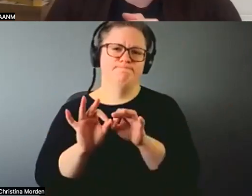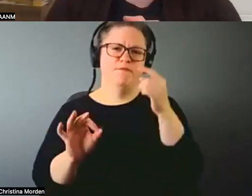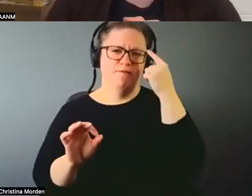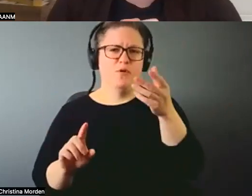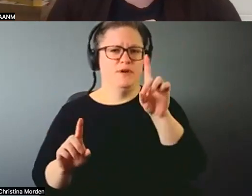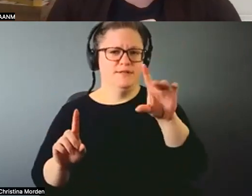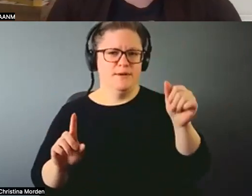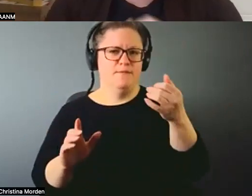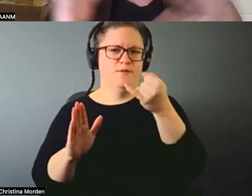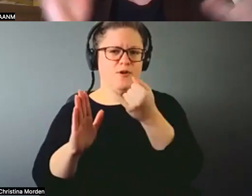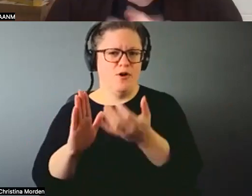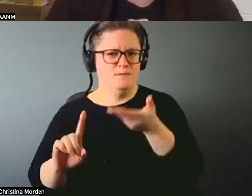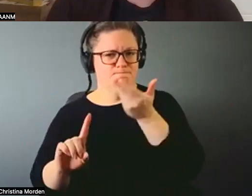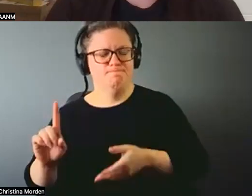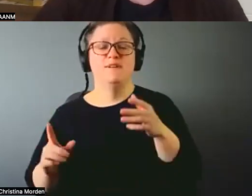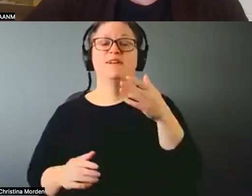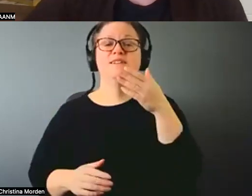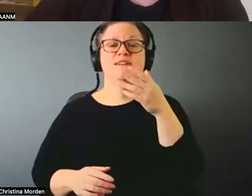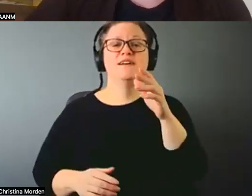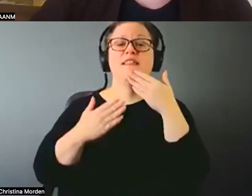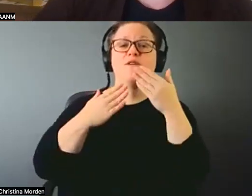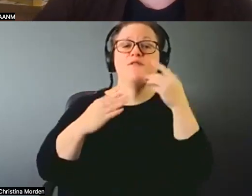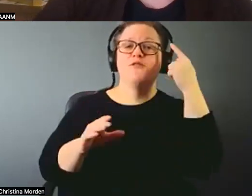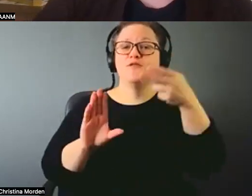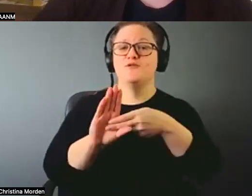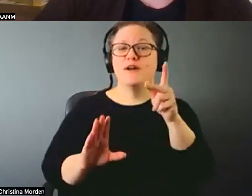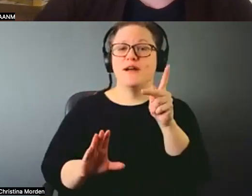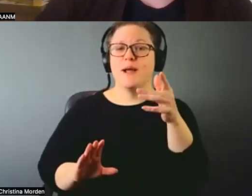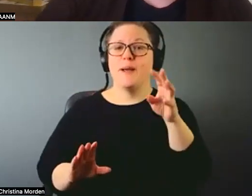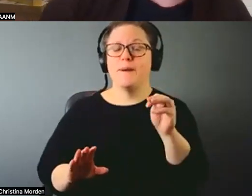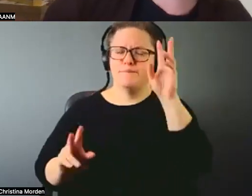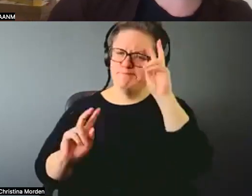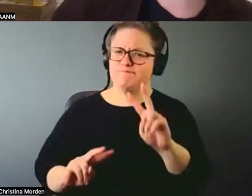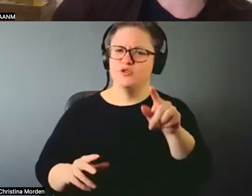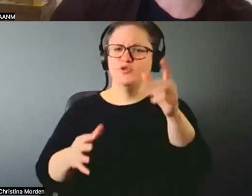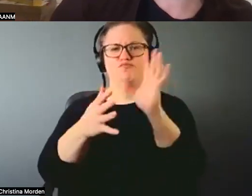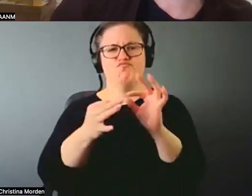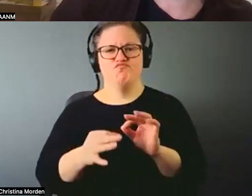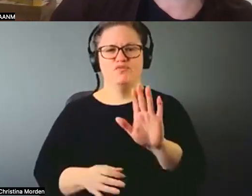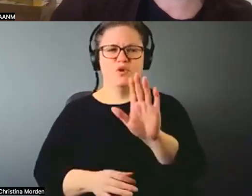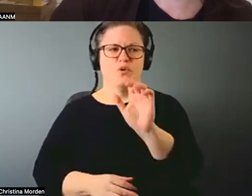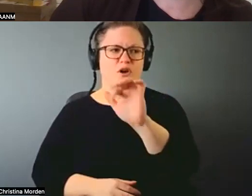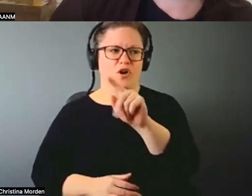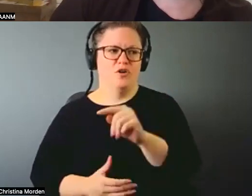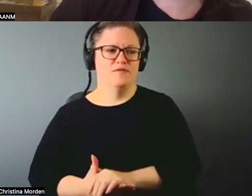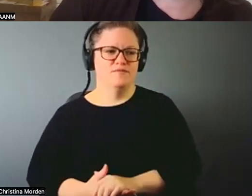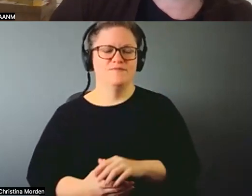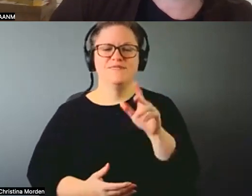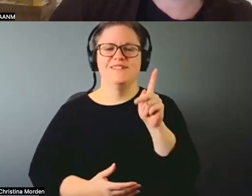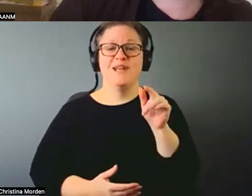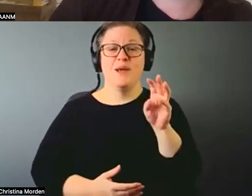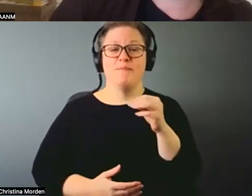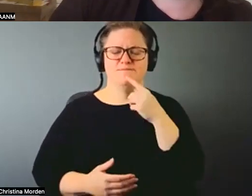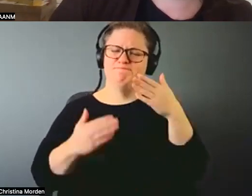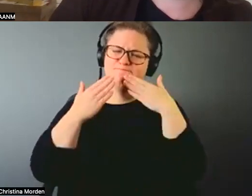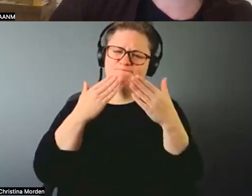so much for joining us today, Kim, and we can't wait to hear you talk about your artwork. Well, thank you for having me. I really